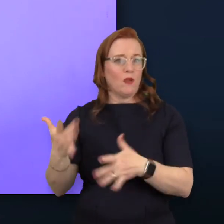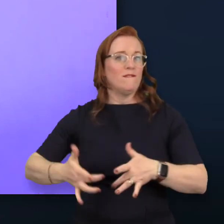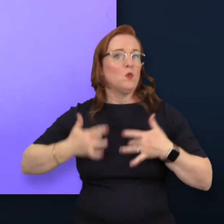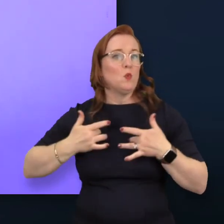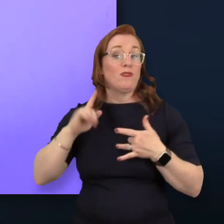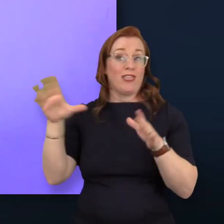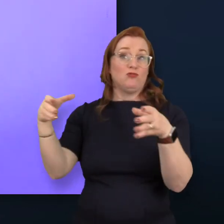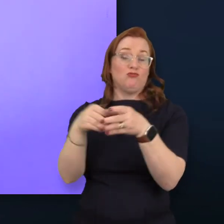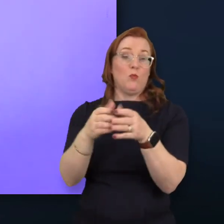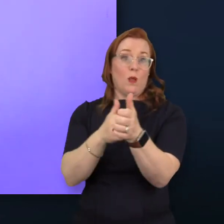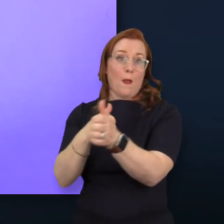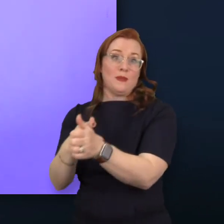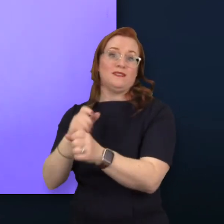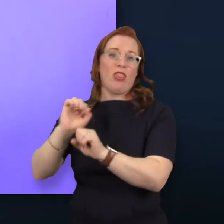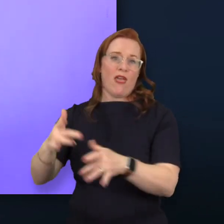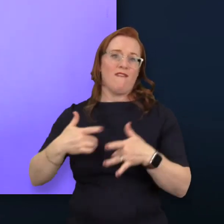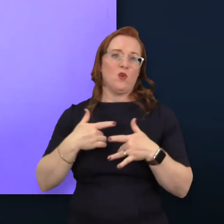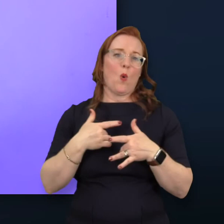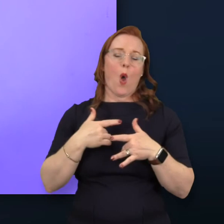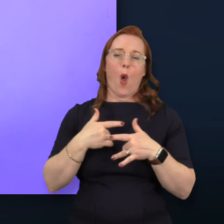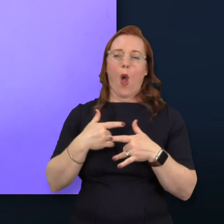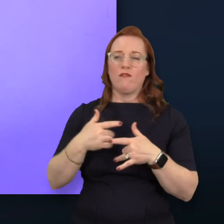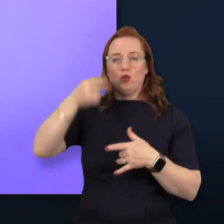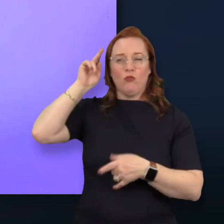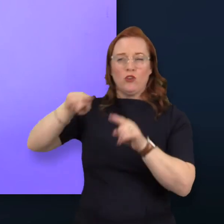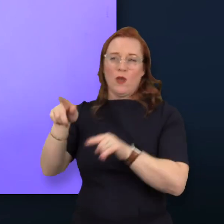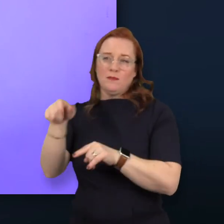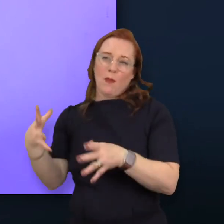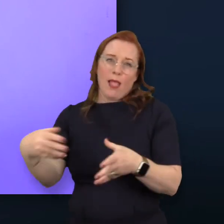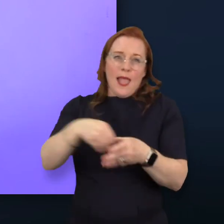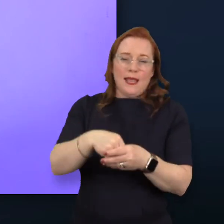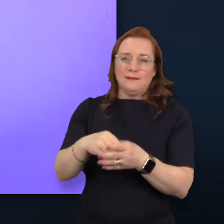people say about harnessing the power of neurodiversity.